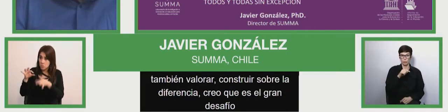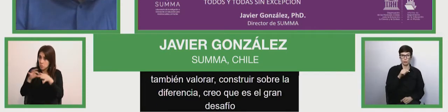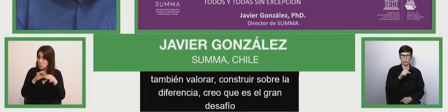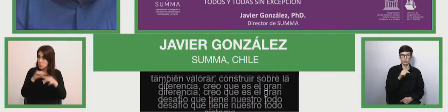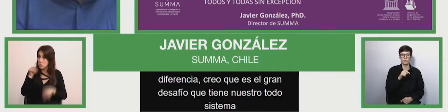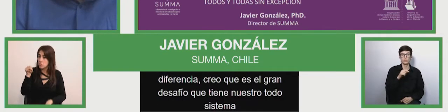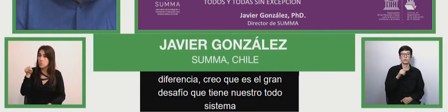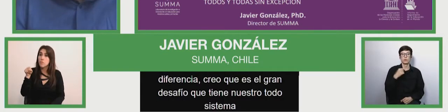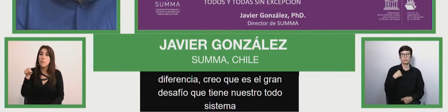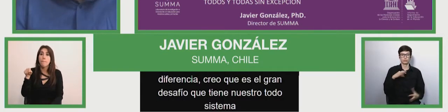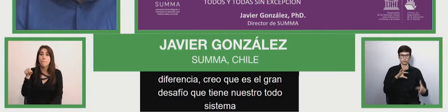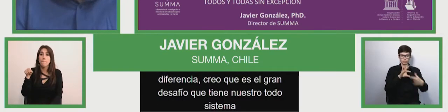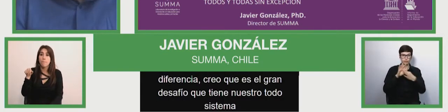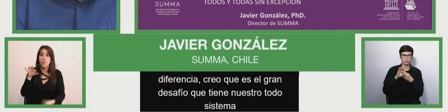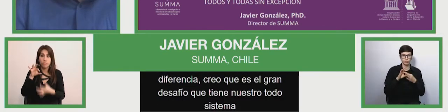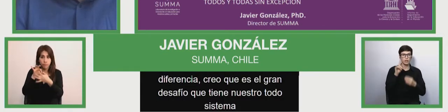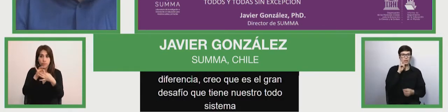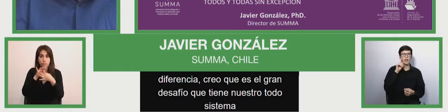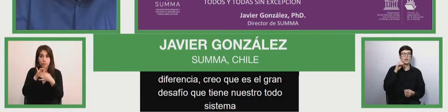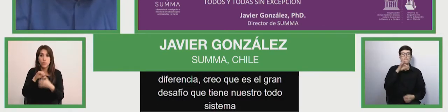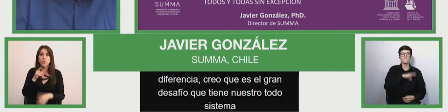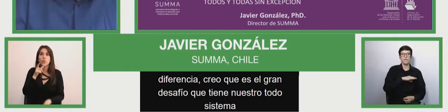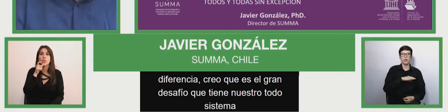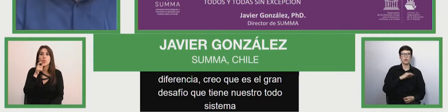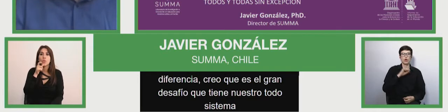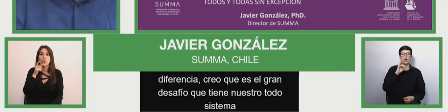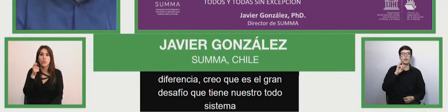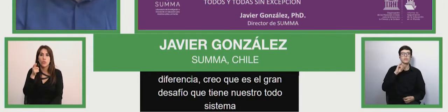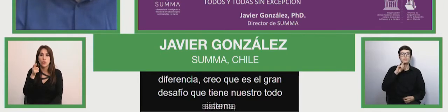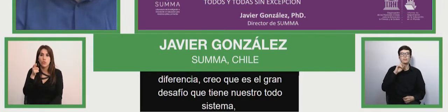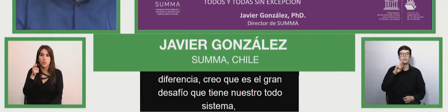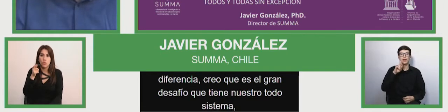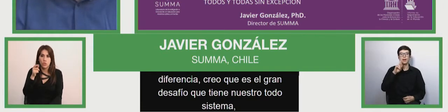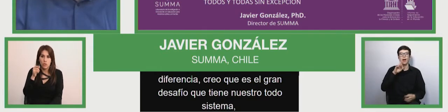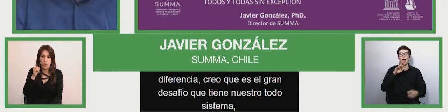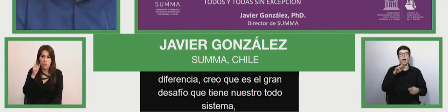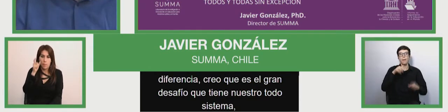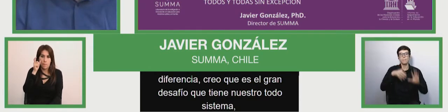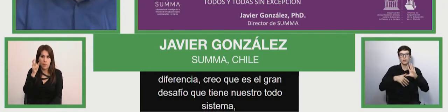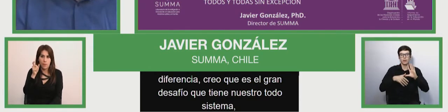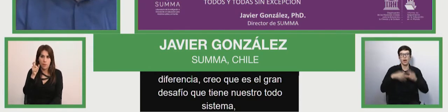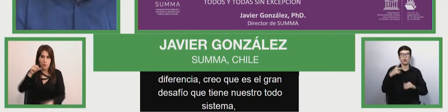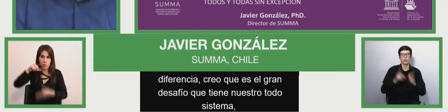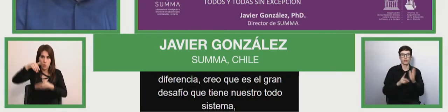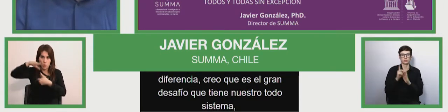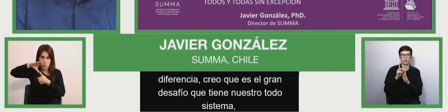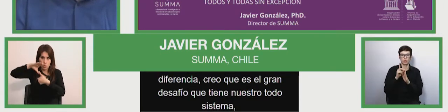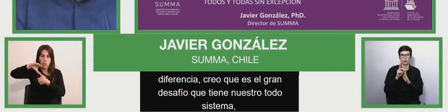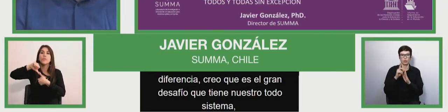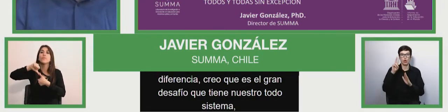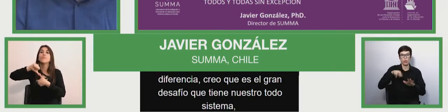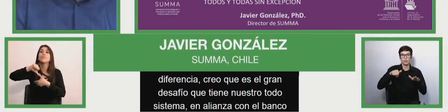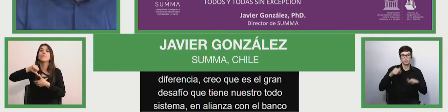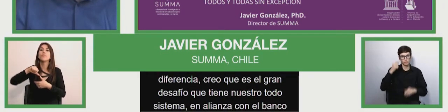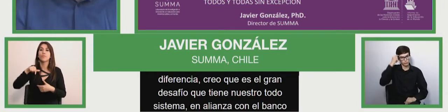Inter-American Mass 2016, create SUMA as a regional research center